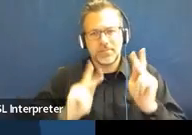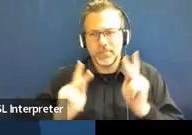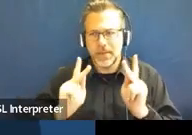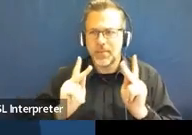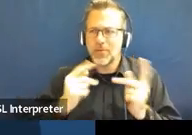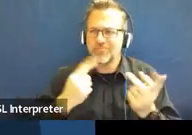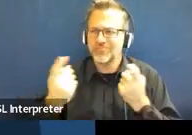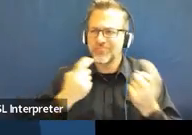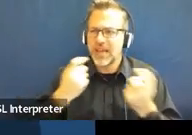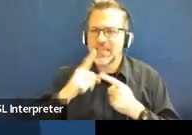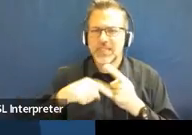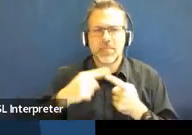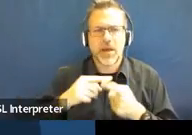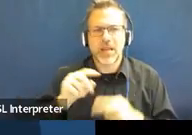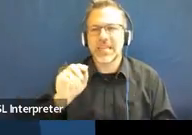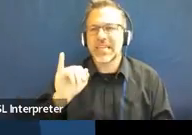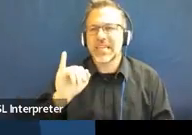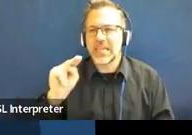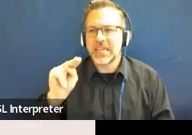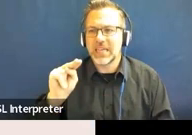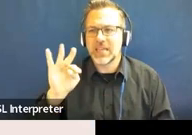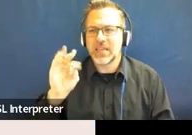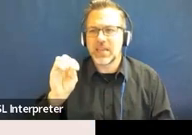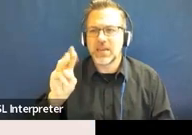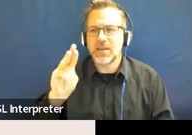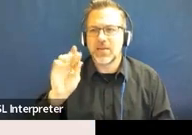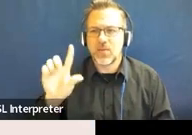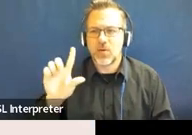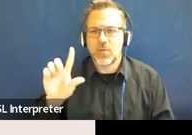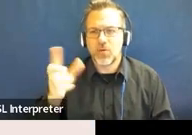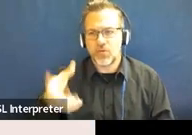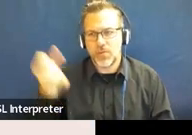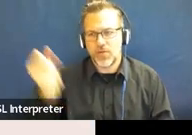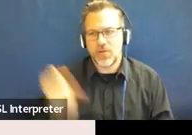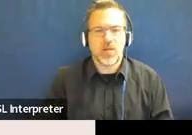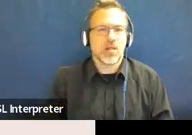removals. We're going to talk a little bit more about those.